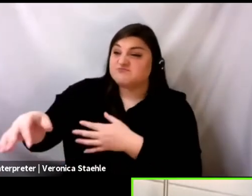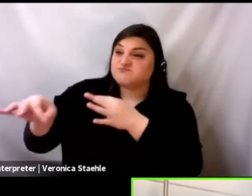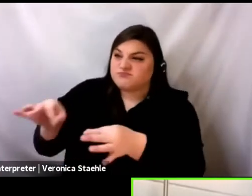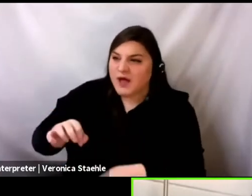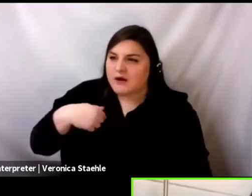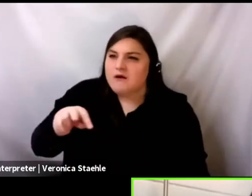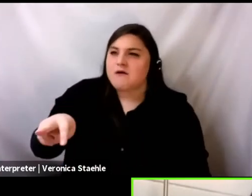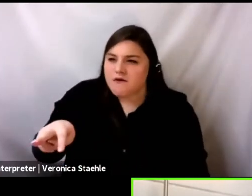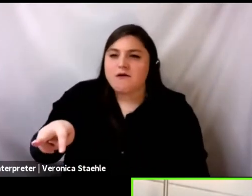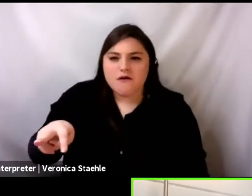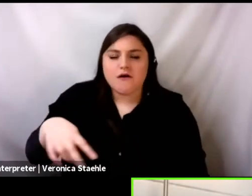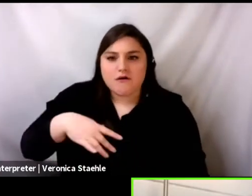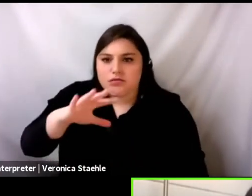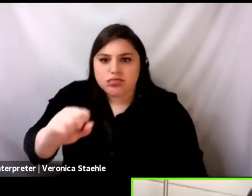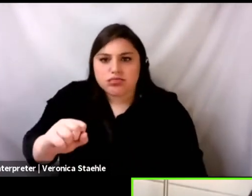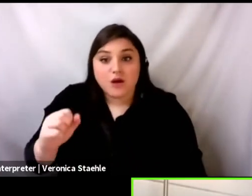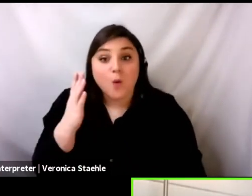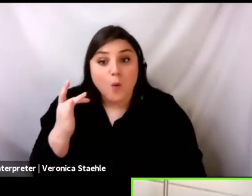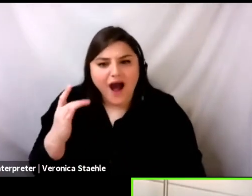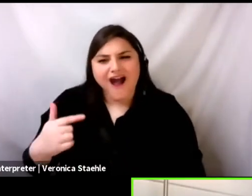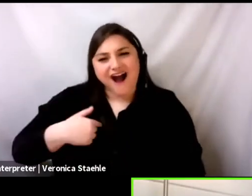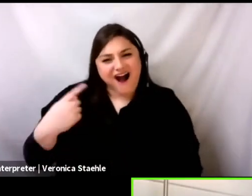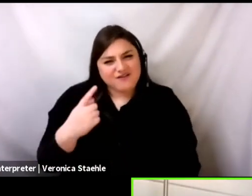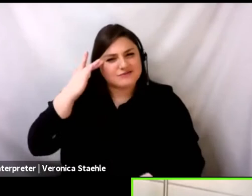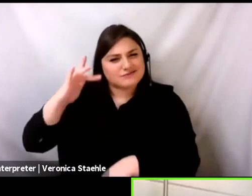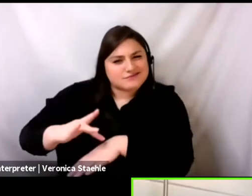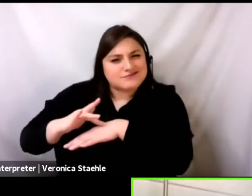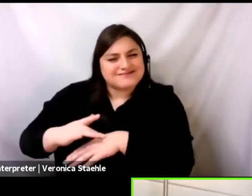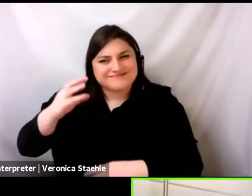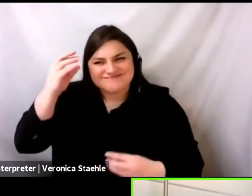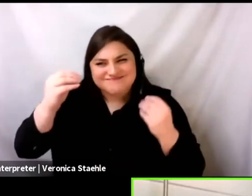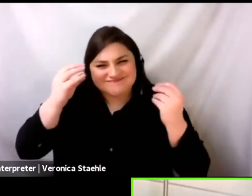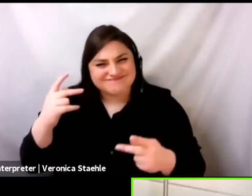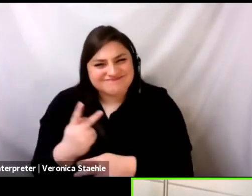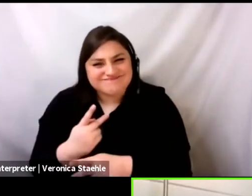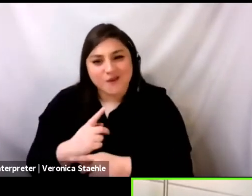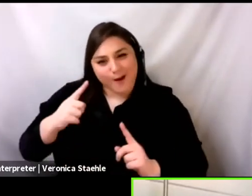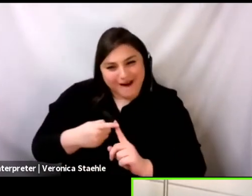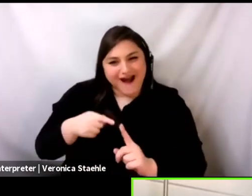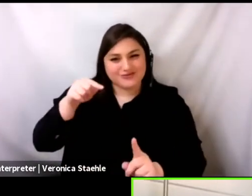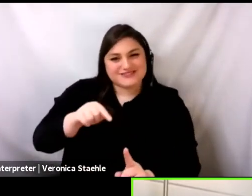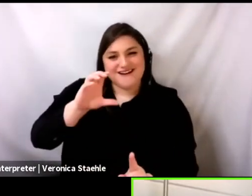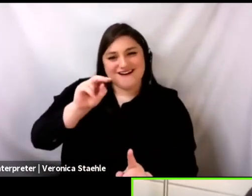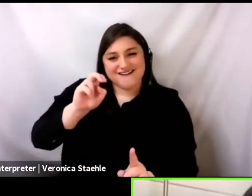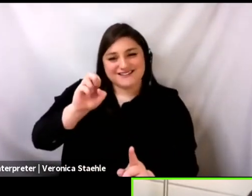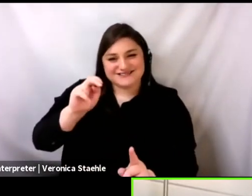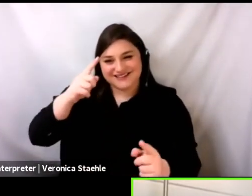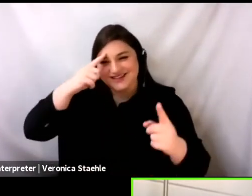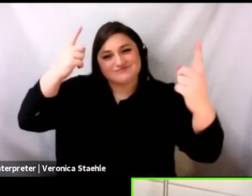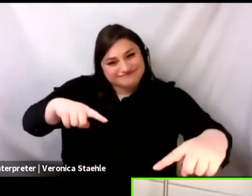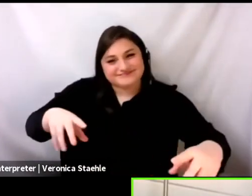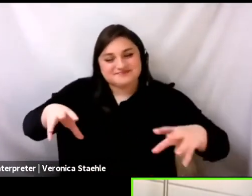because I have been really fixated on consents for a long time, but in a different way, you know, through the biotechnological,